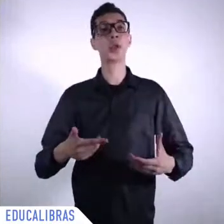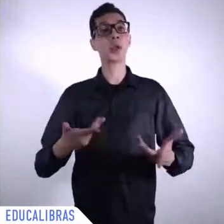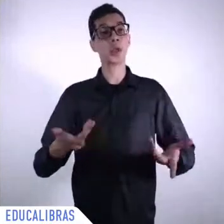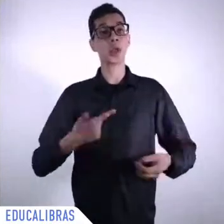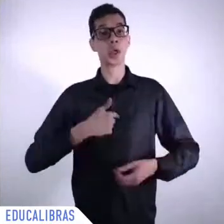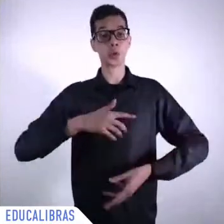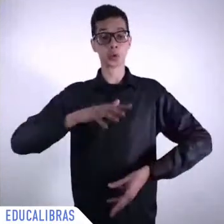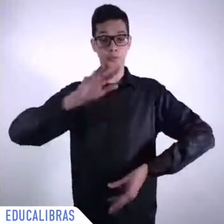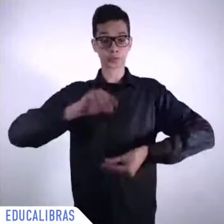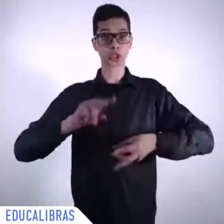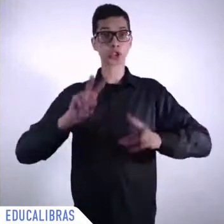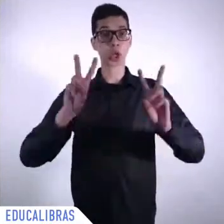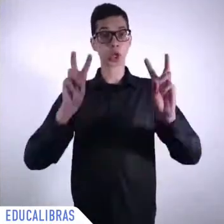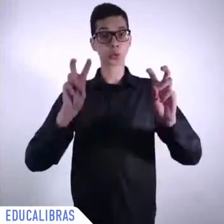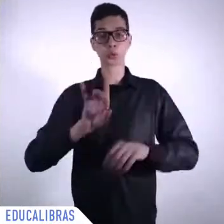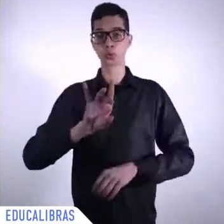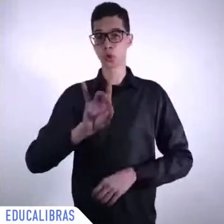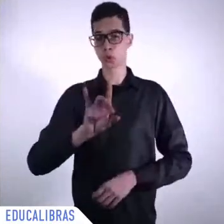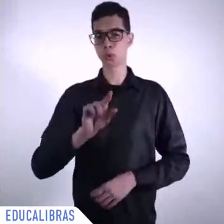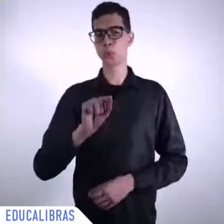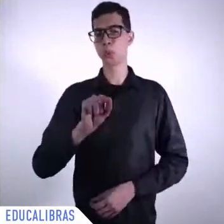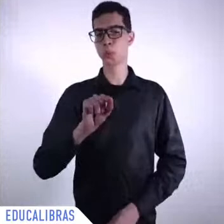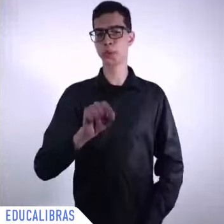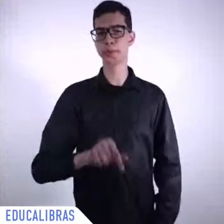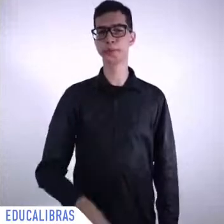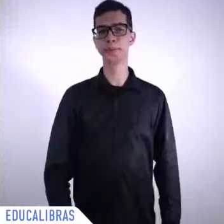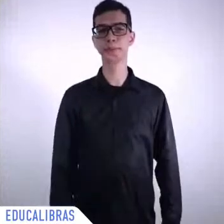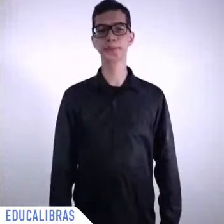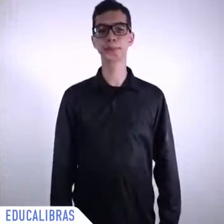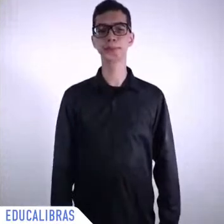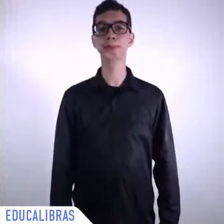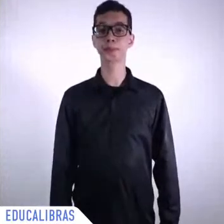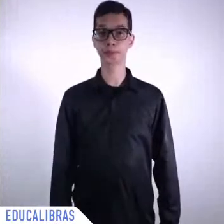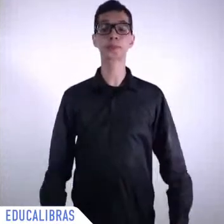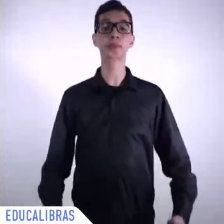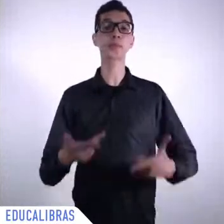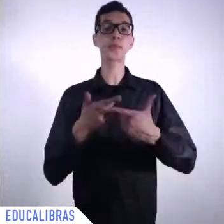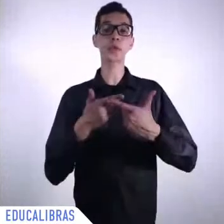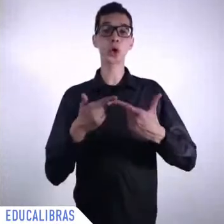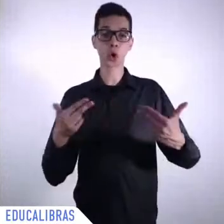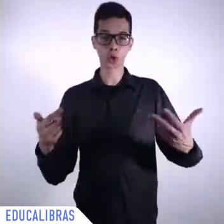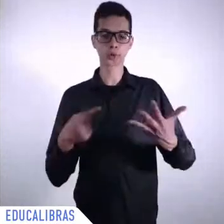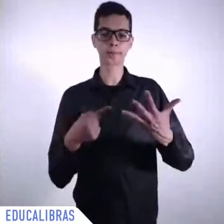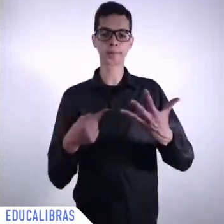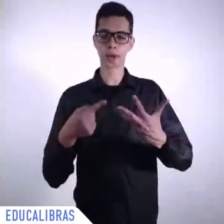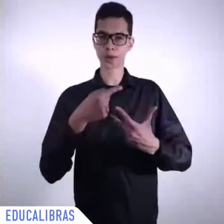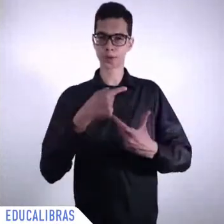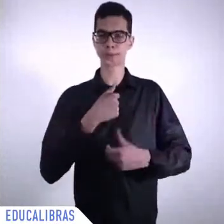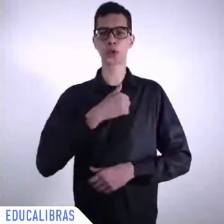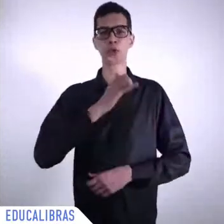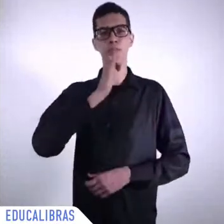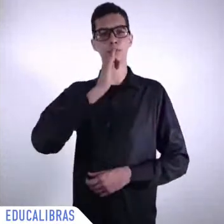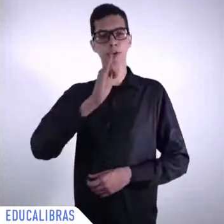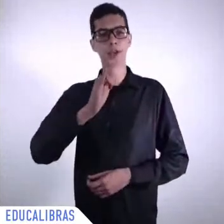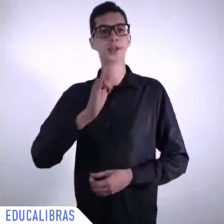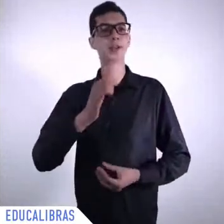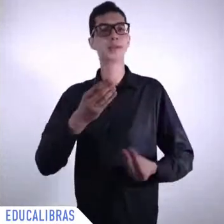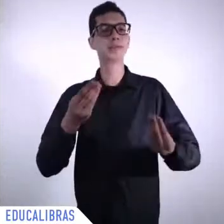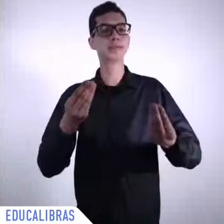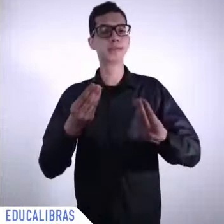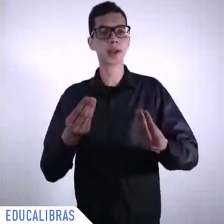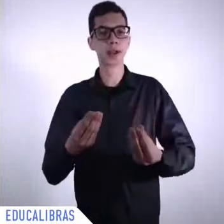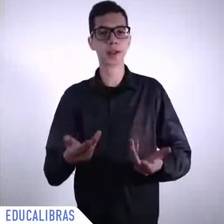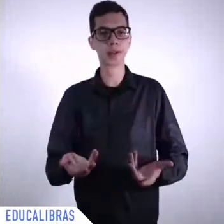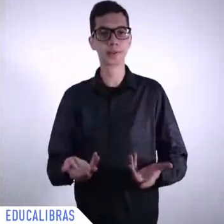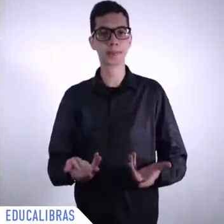as giving ground, giving room to some limited optimism. And that's what I want to see. And I think it's the